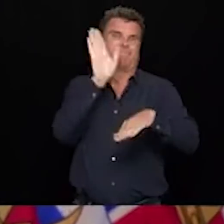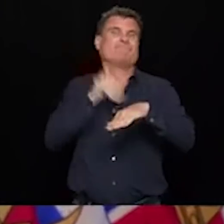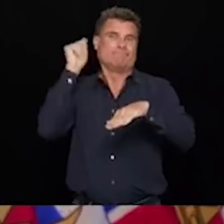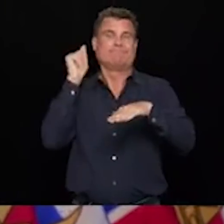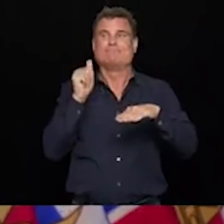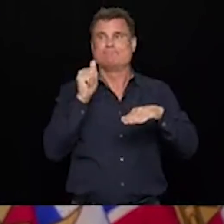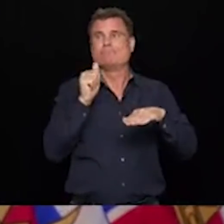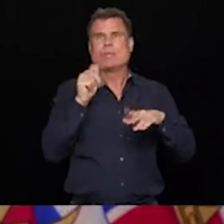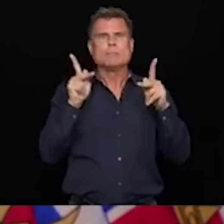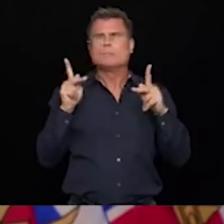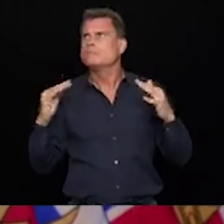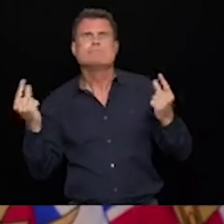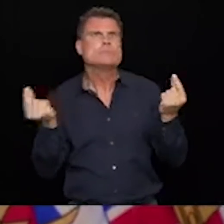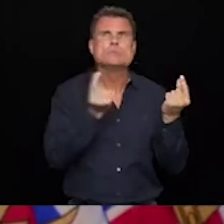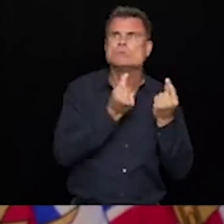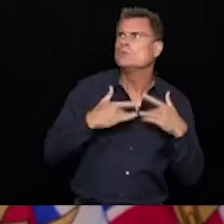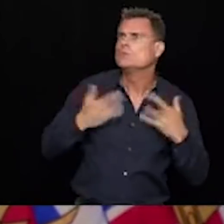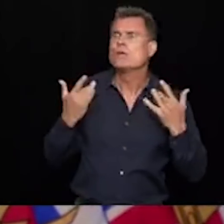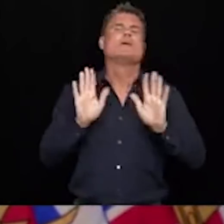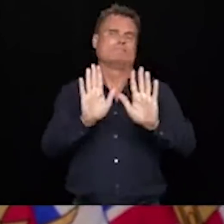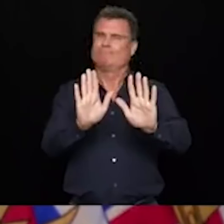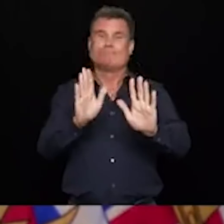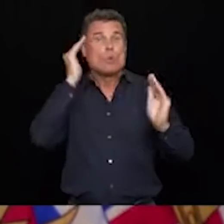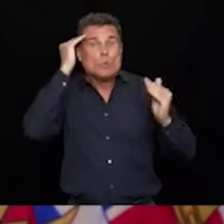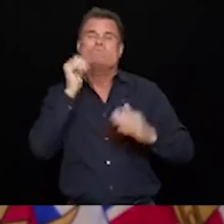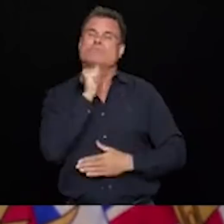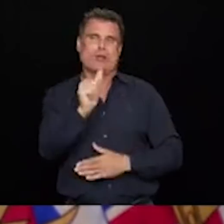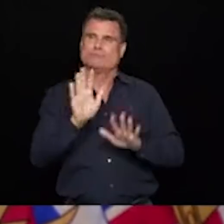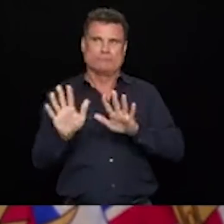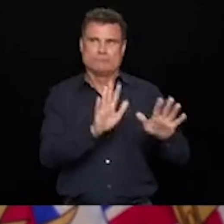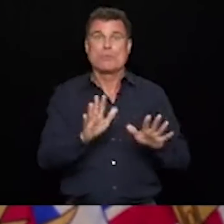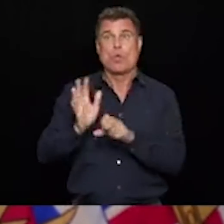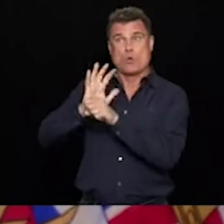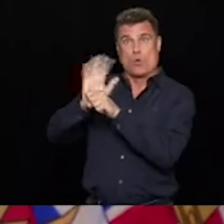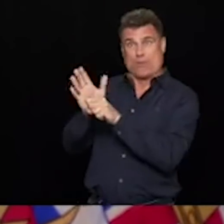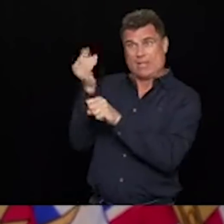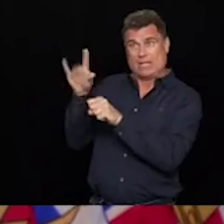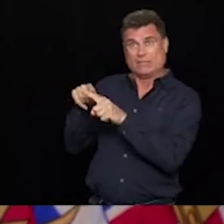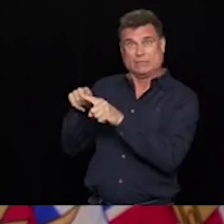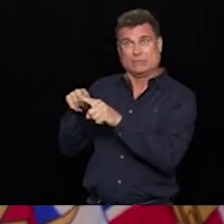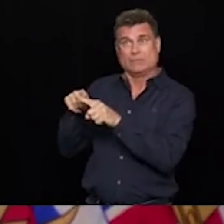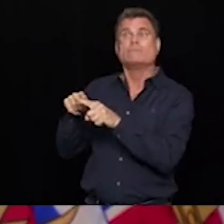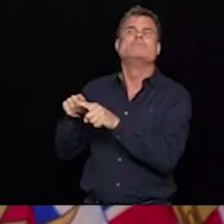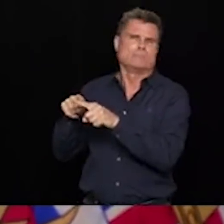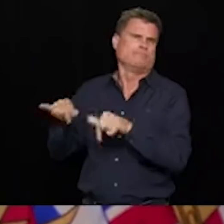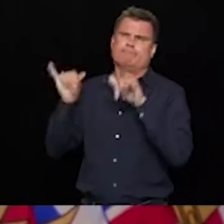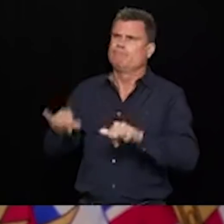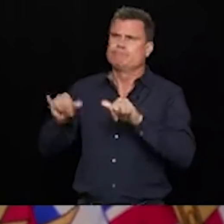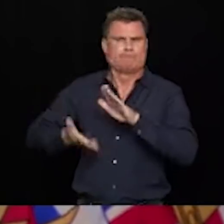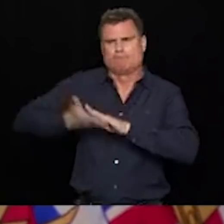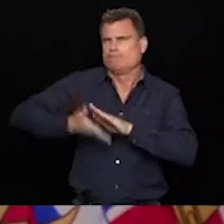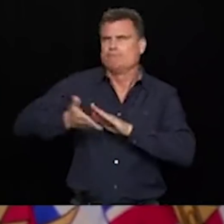you that the BC COVID-19 response will continue uninterrupted, and it is, of course, my priority.